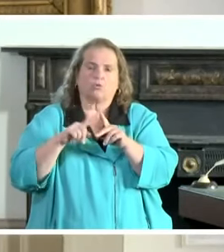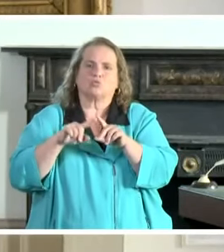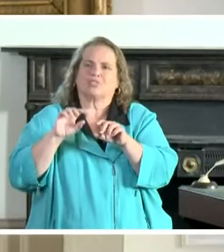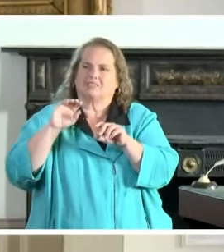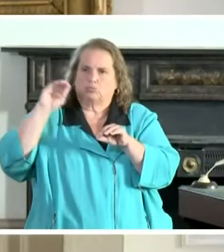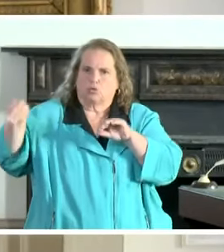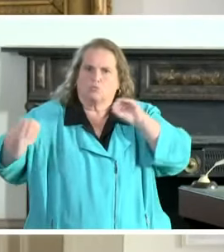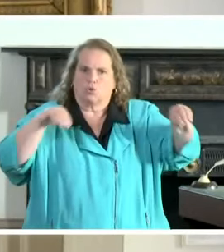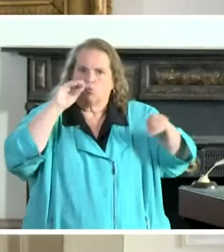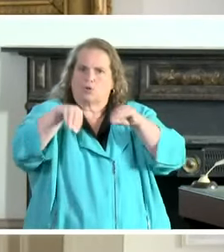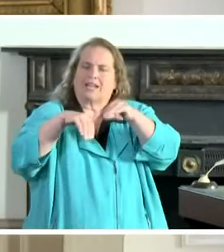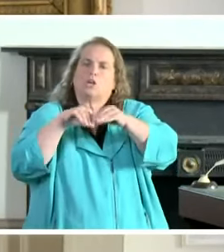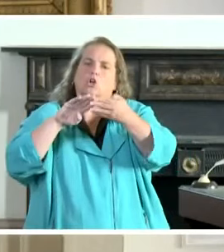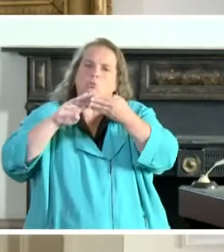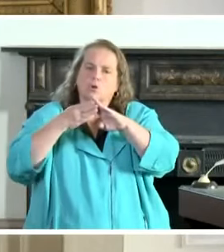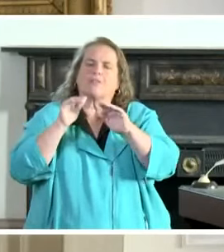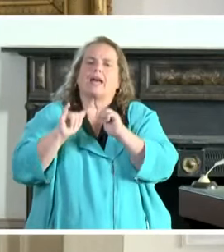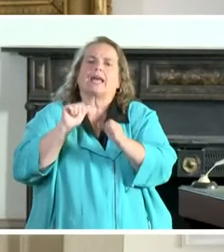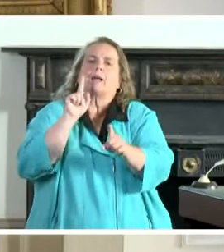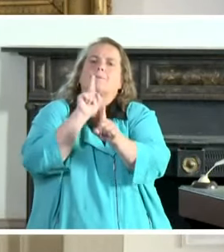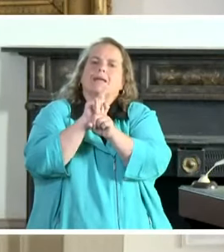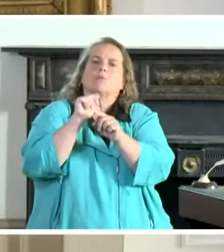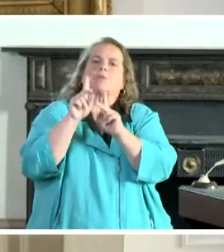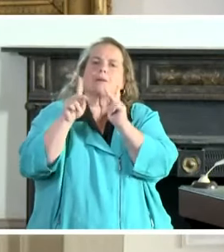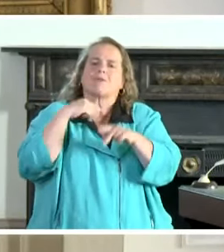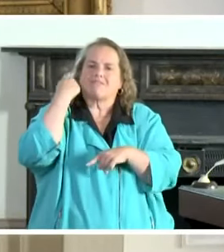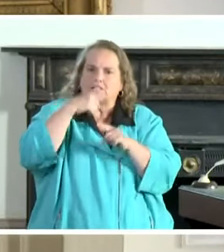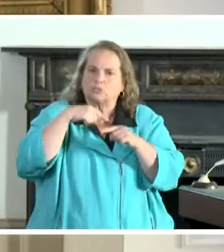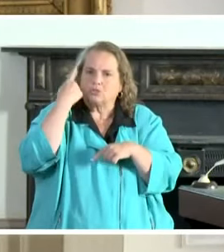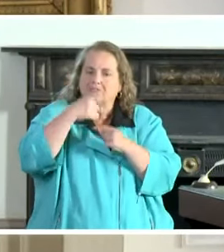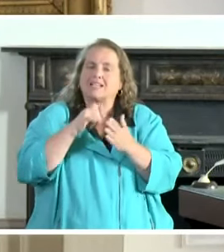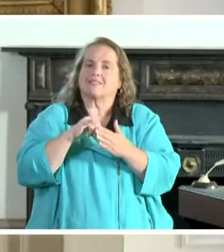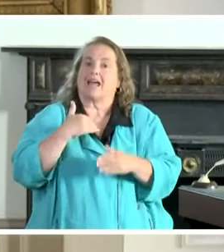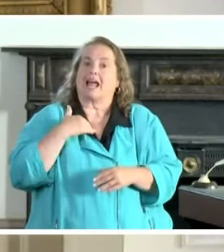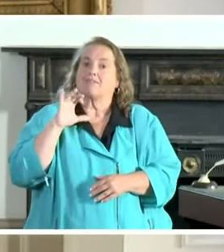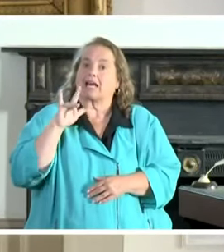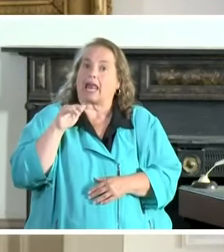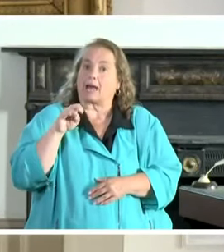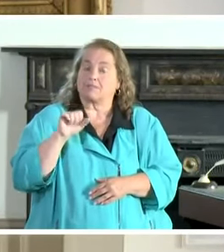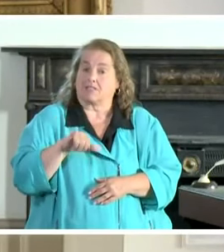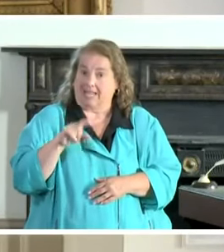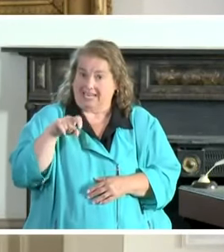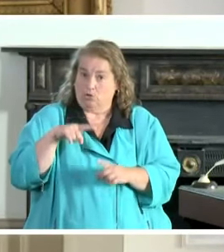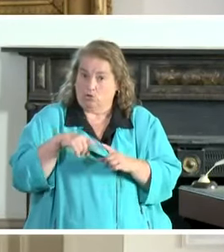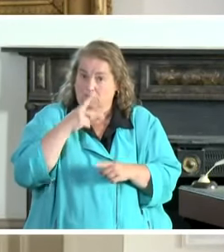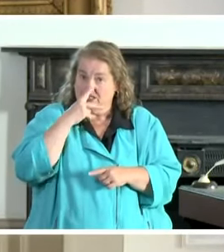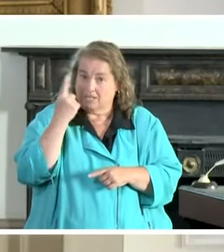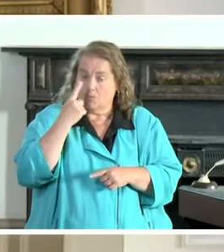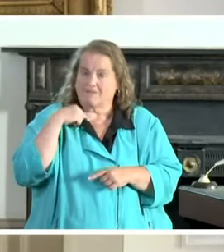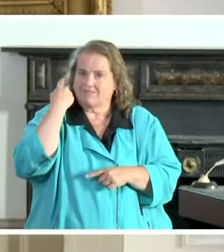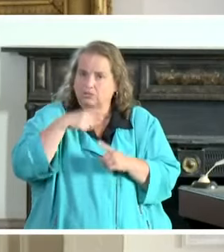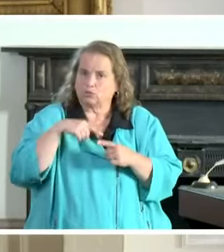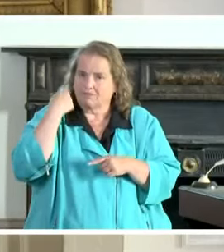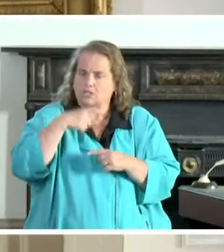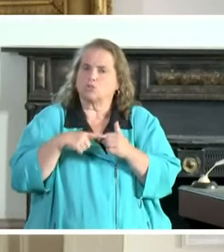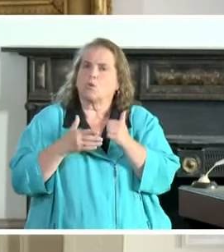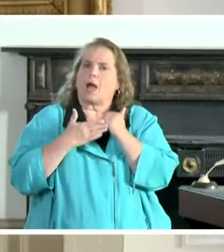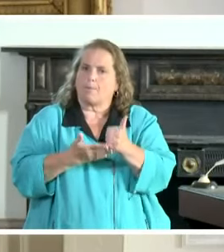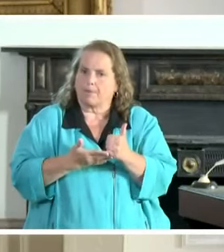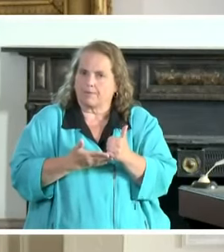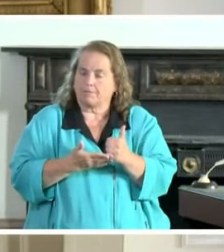who have claims that need to see someone face-to-face and help them out. So